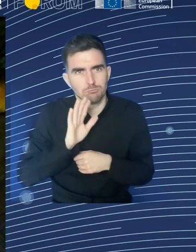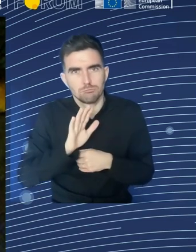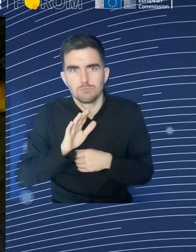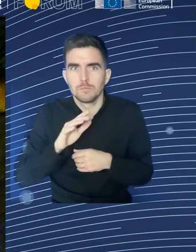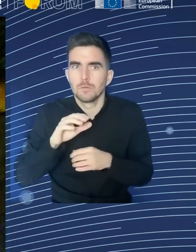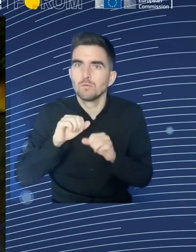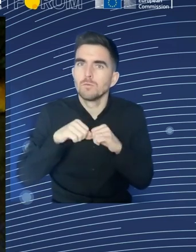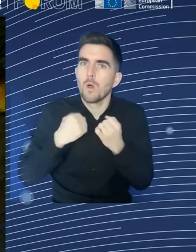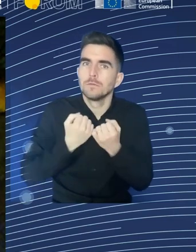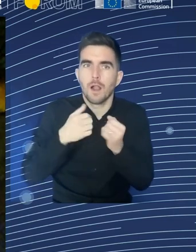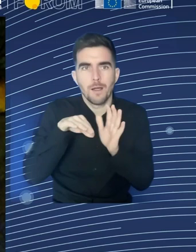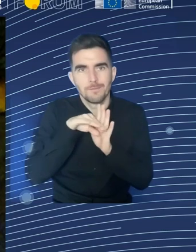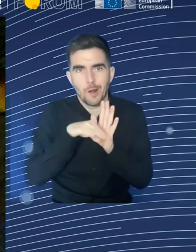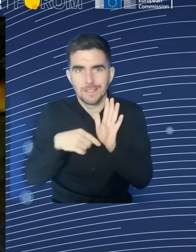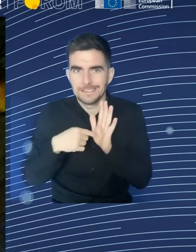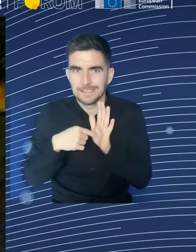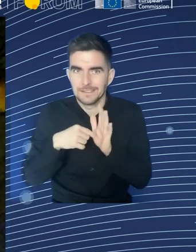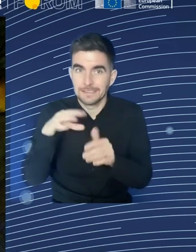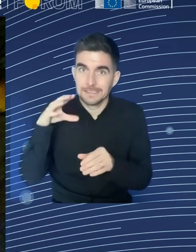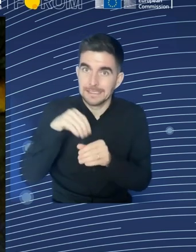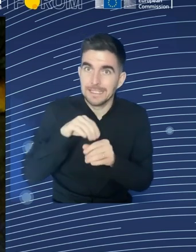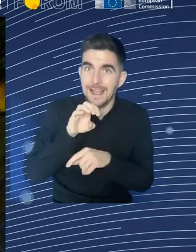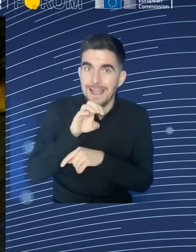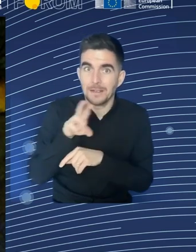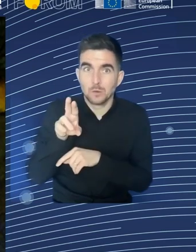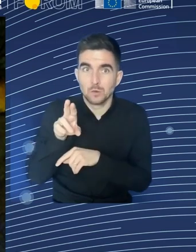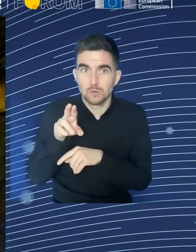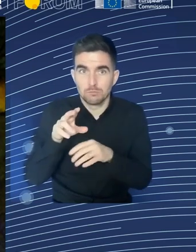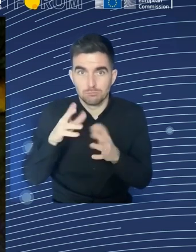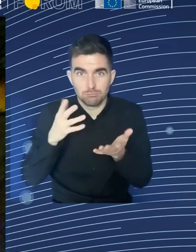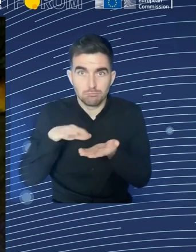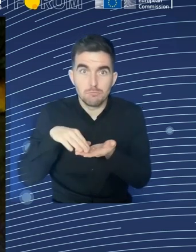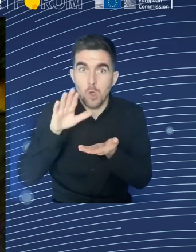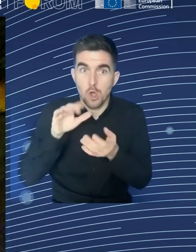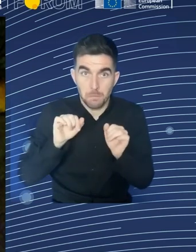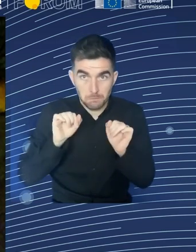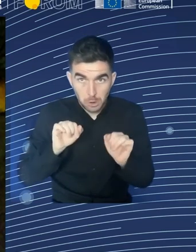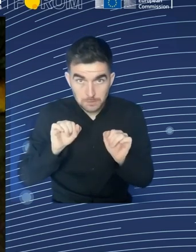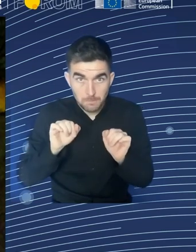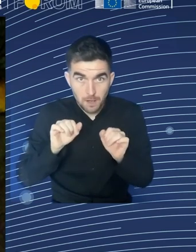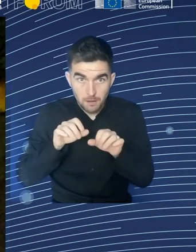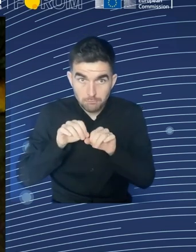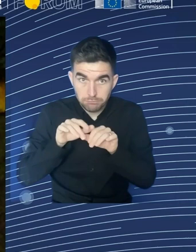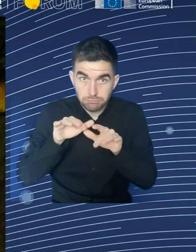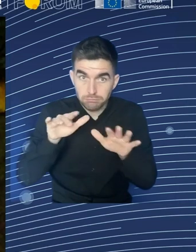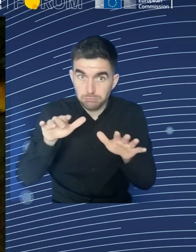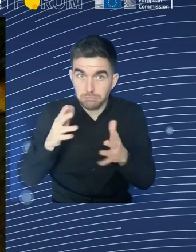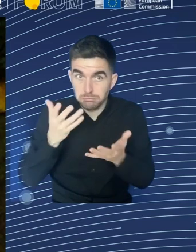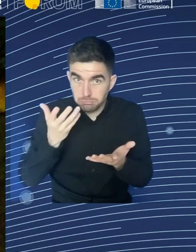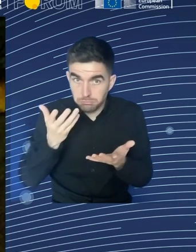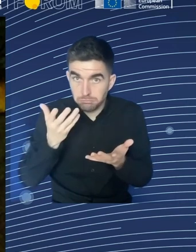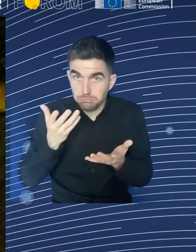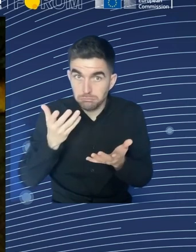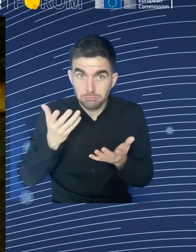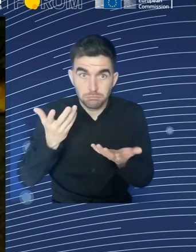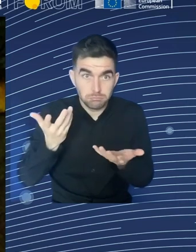So, referring back to what I previously talked about, my recommendation would be that we, or